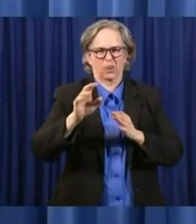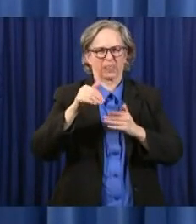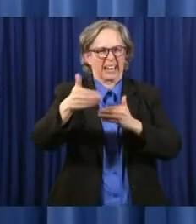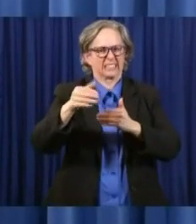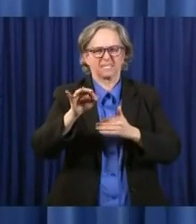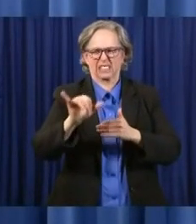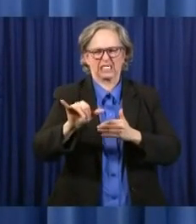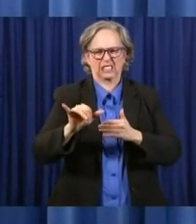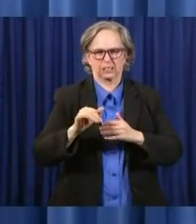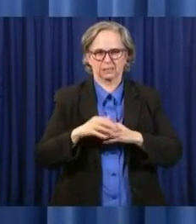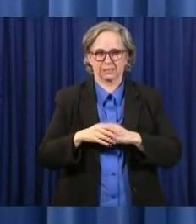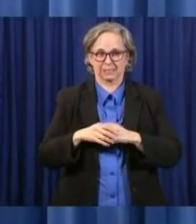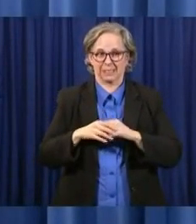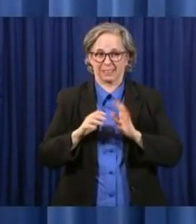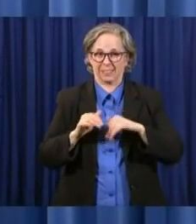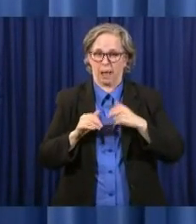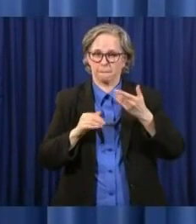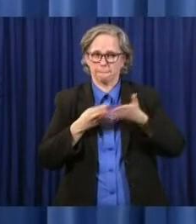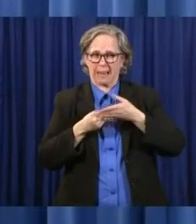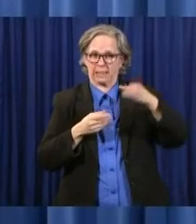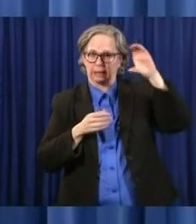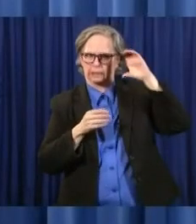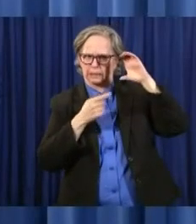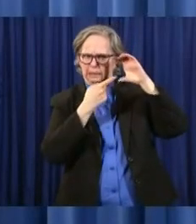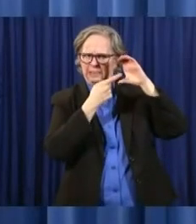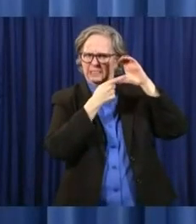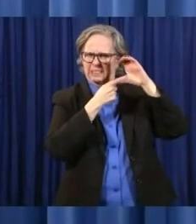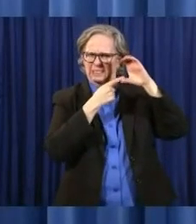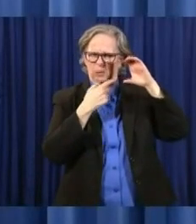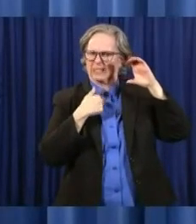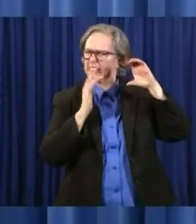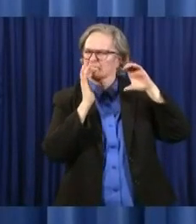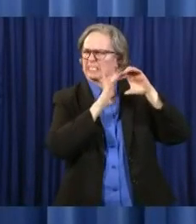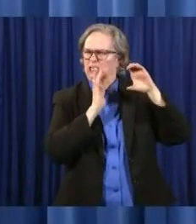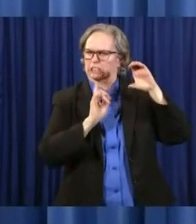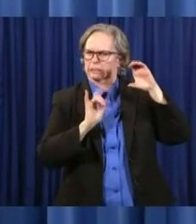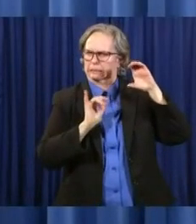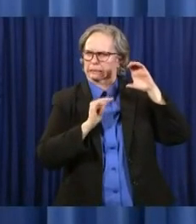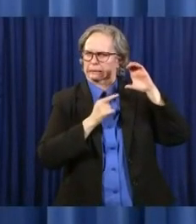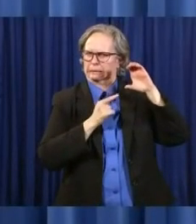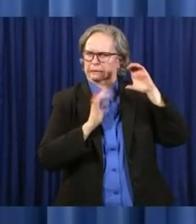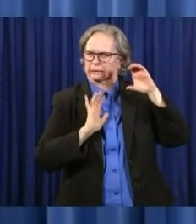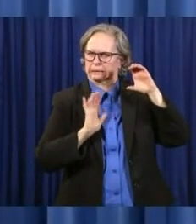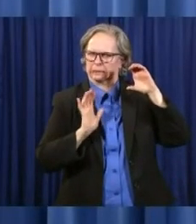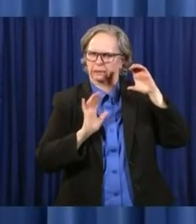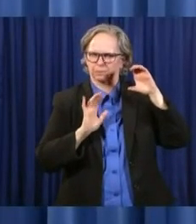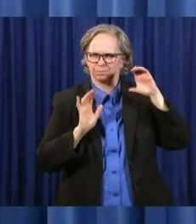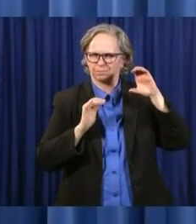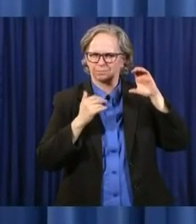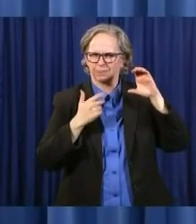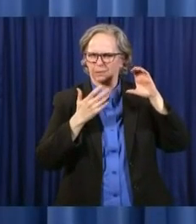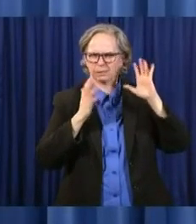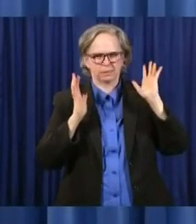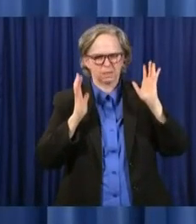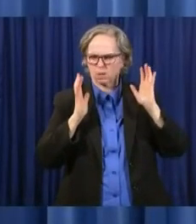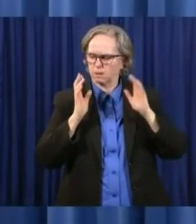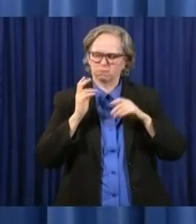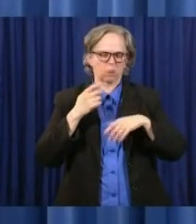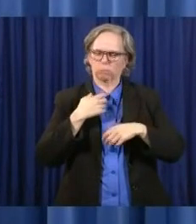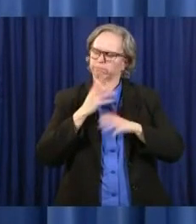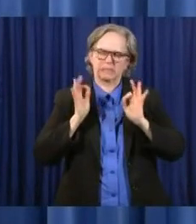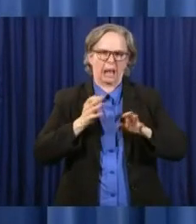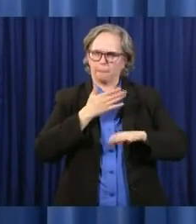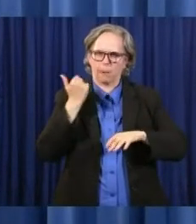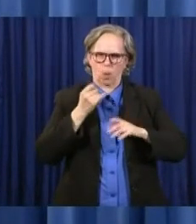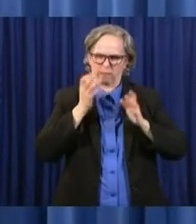account, I suppose. We decided not to do that. And we just tried to make these tough decisions right up front. Just face them, go